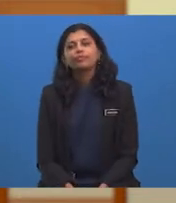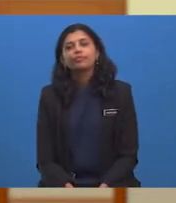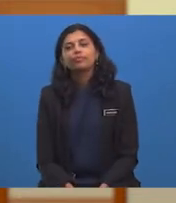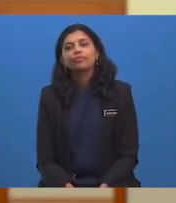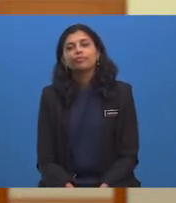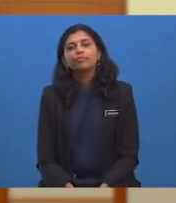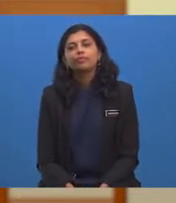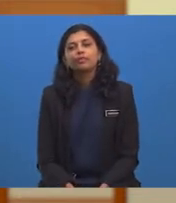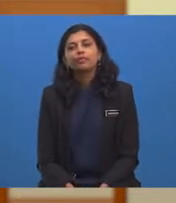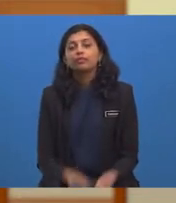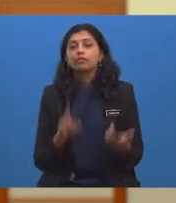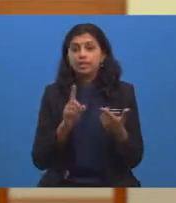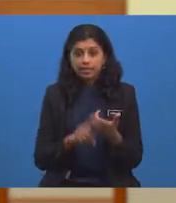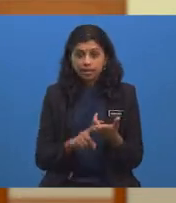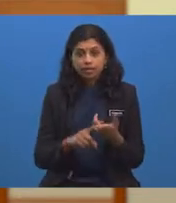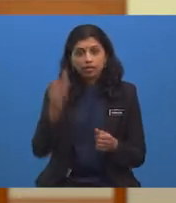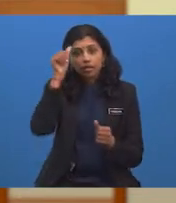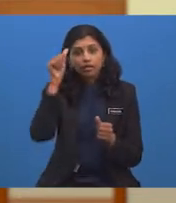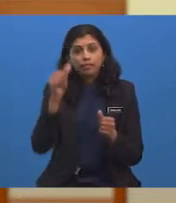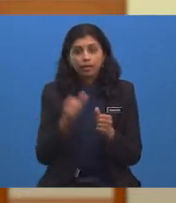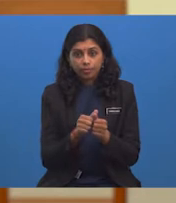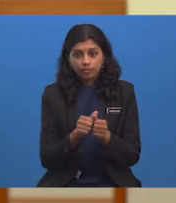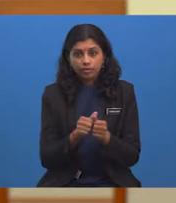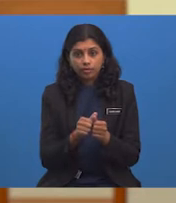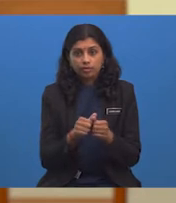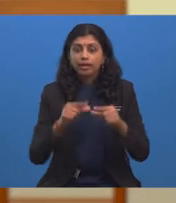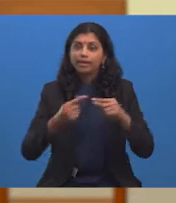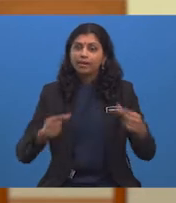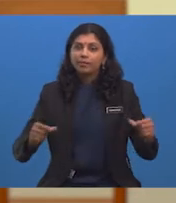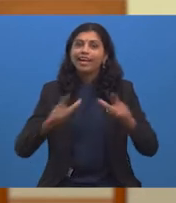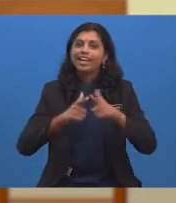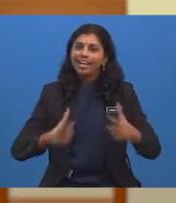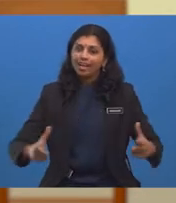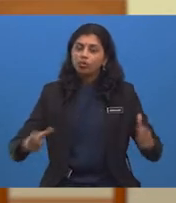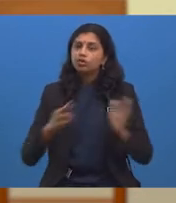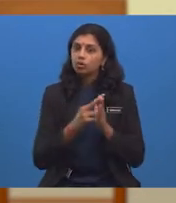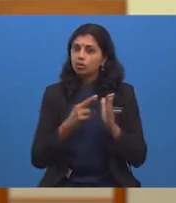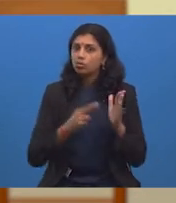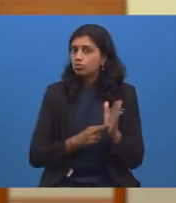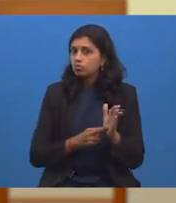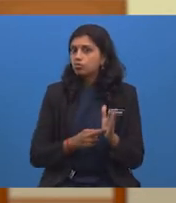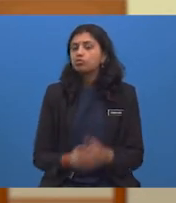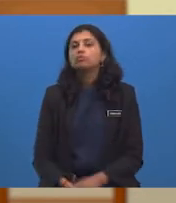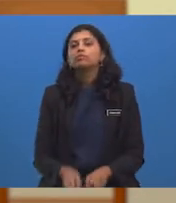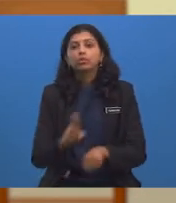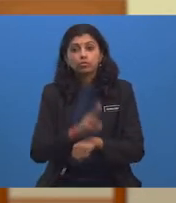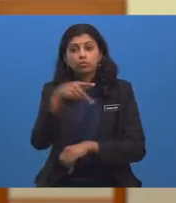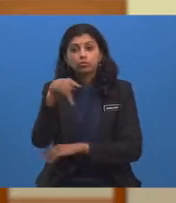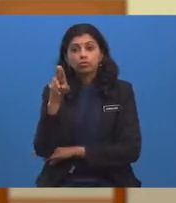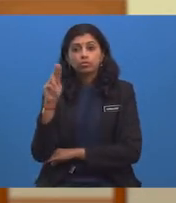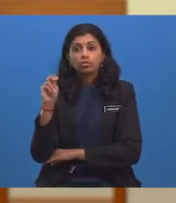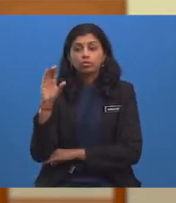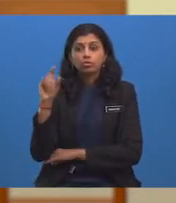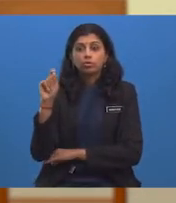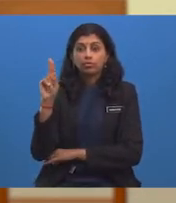remember the grammar and language rules which includes the usage of punctuation.